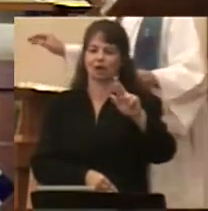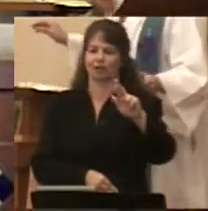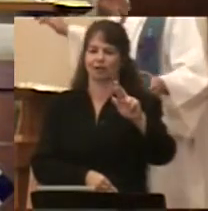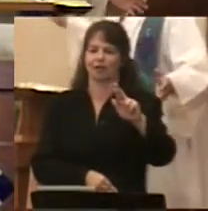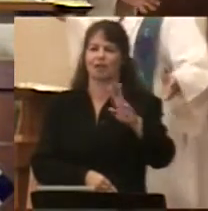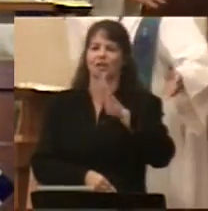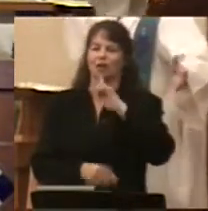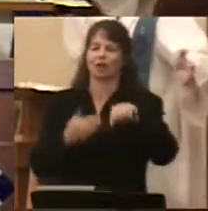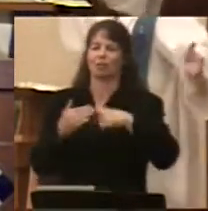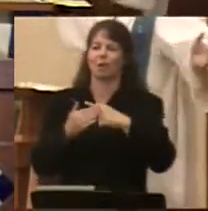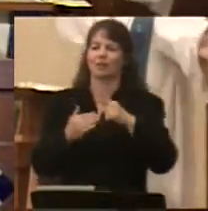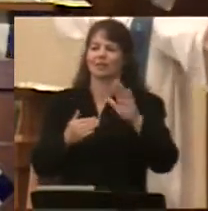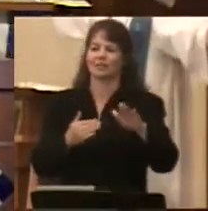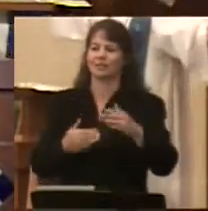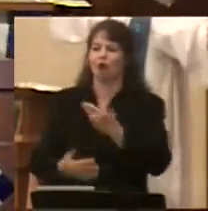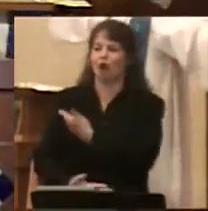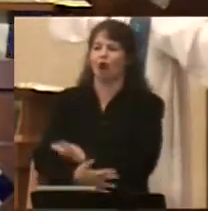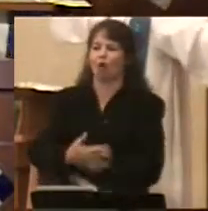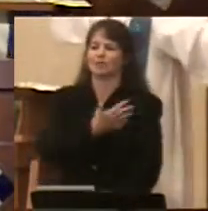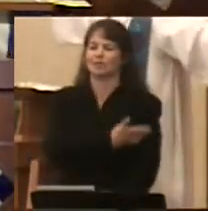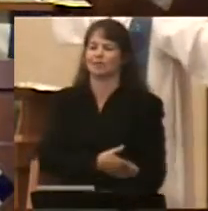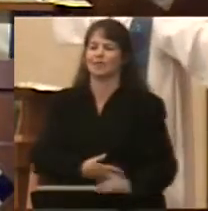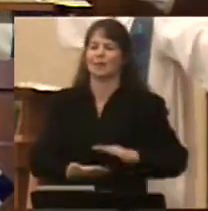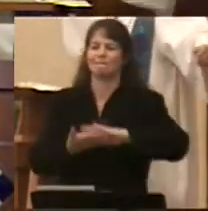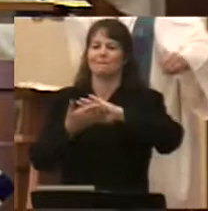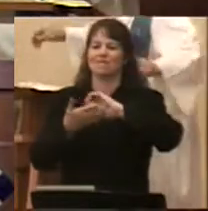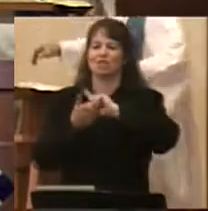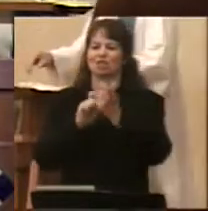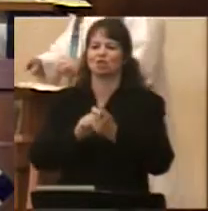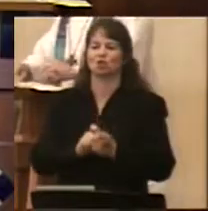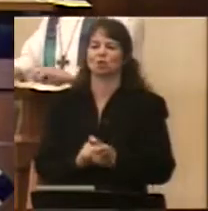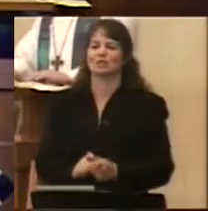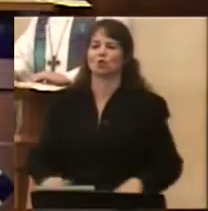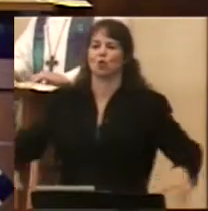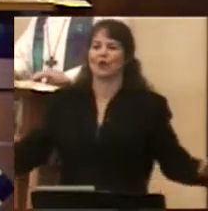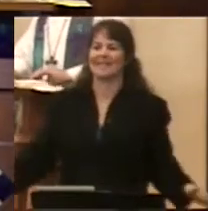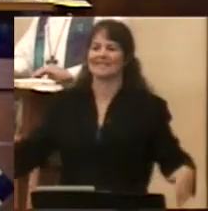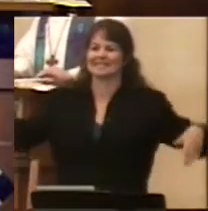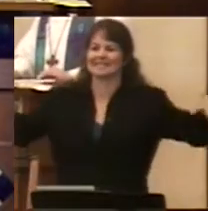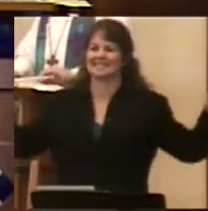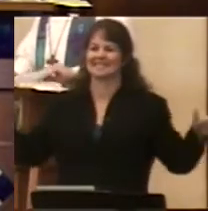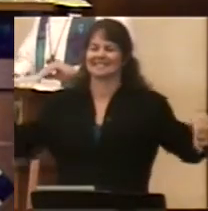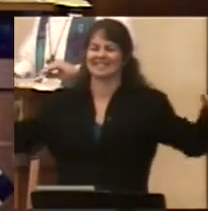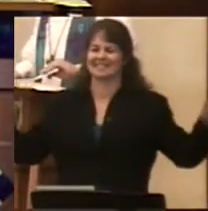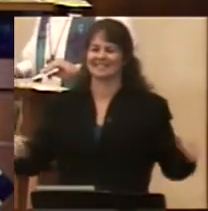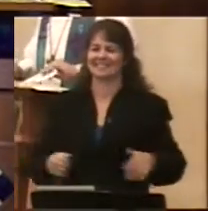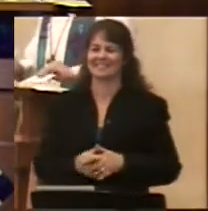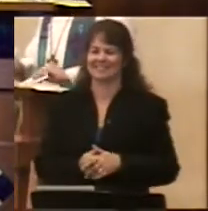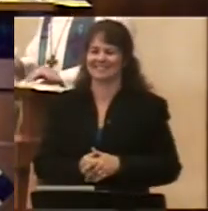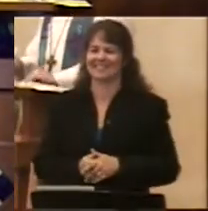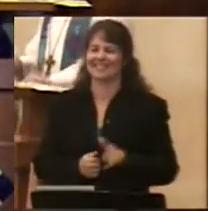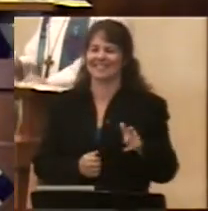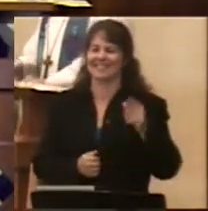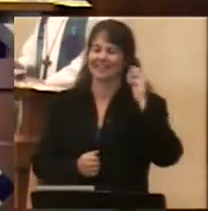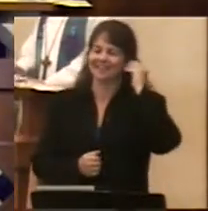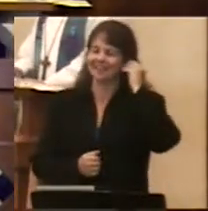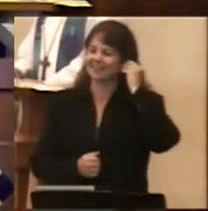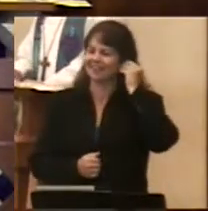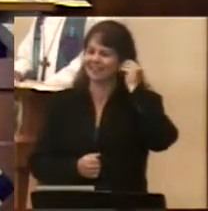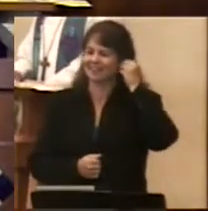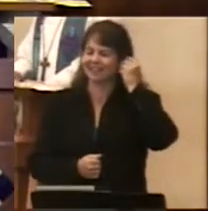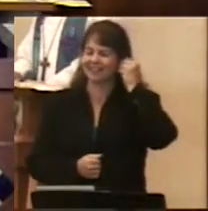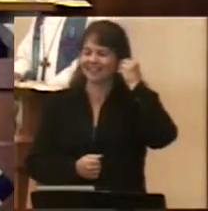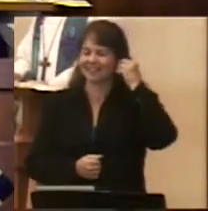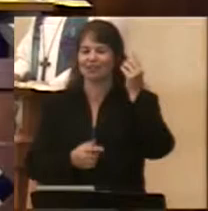to talk about how his arms become his wings, and he is freed from the, you know this phrase, the surly bonds of